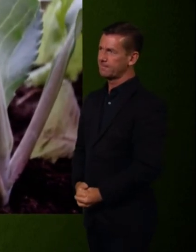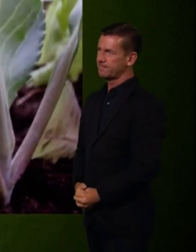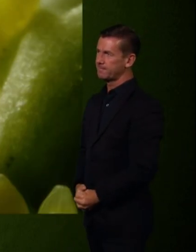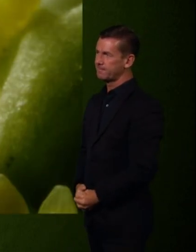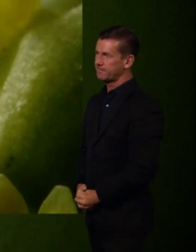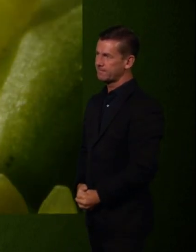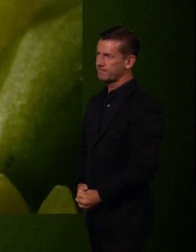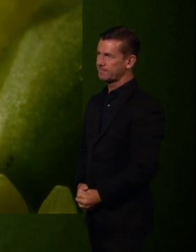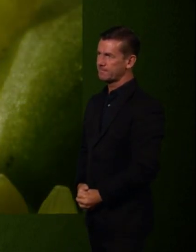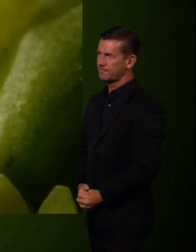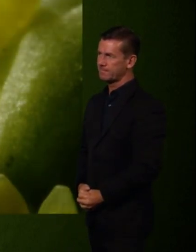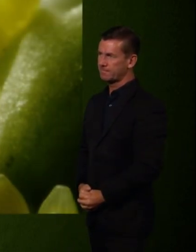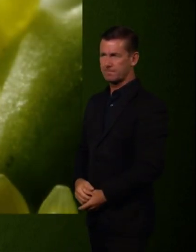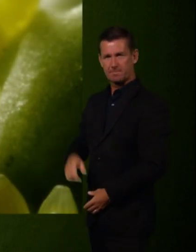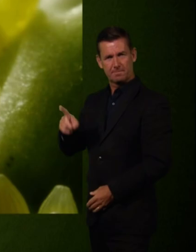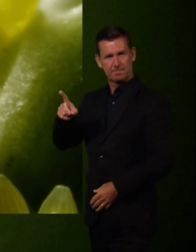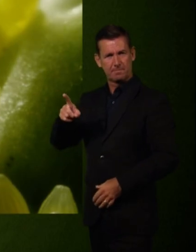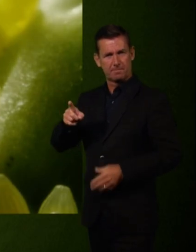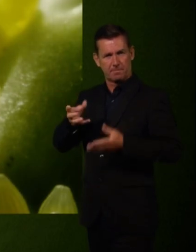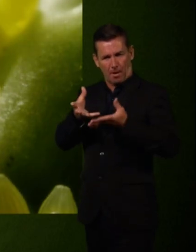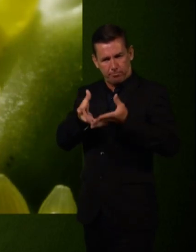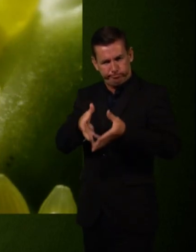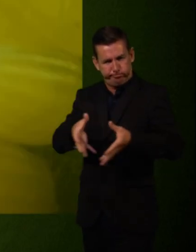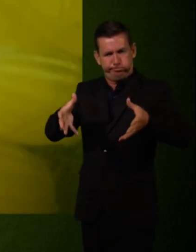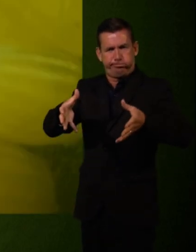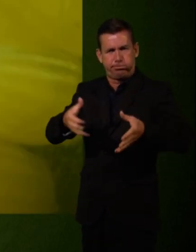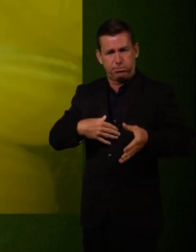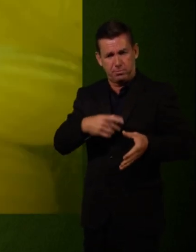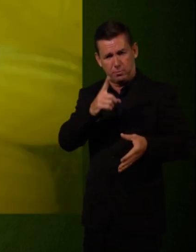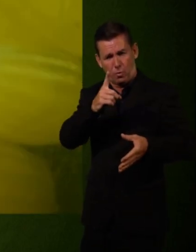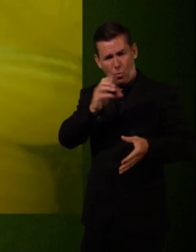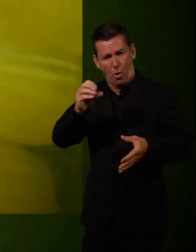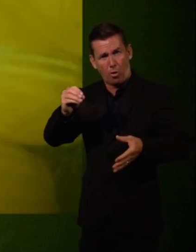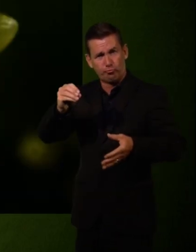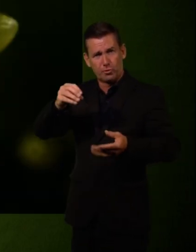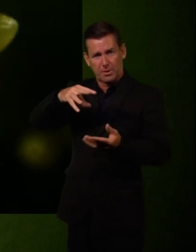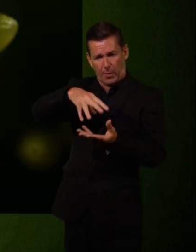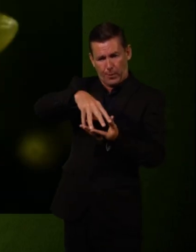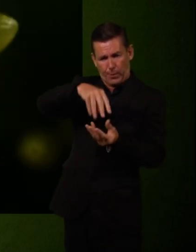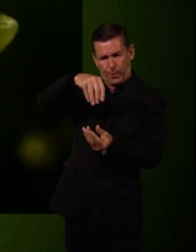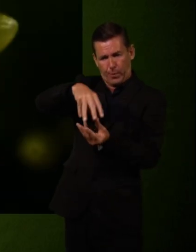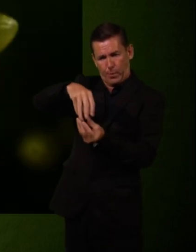Large whites lay clutches of up to a hundred jewel-like eggs.